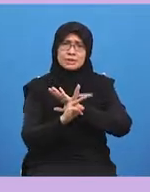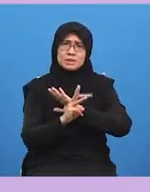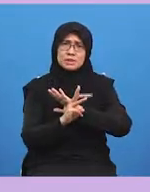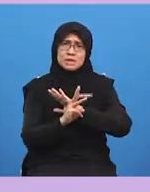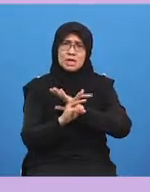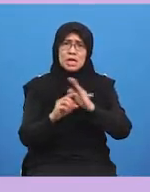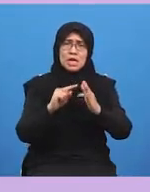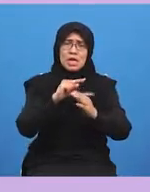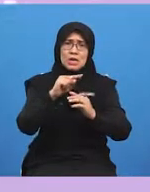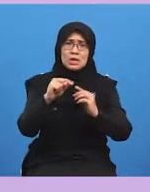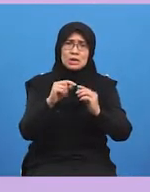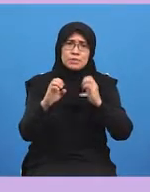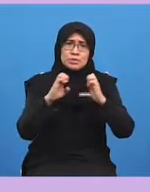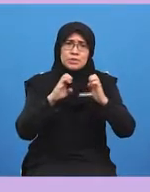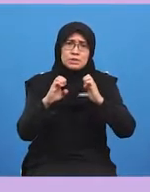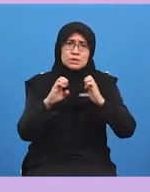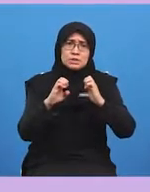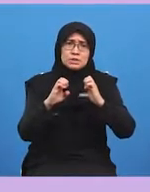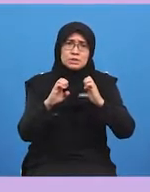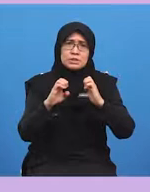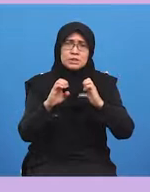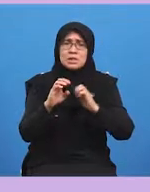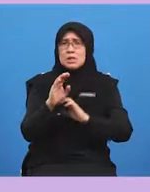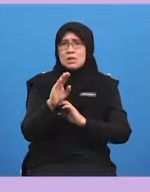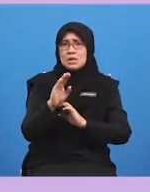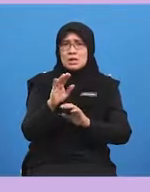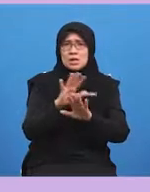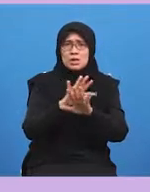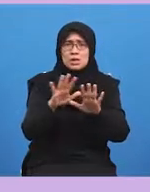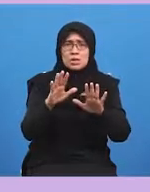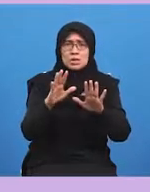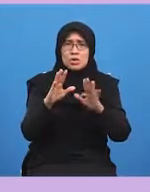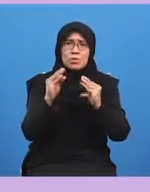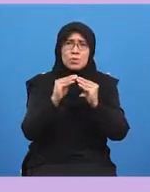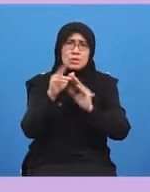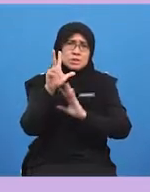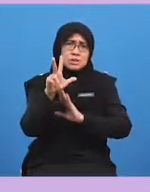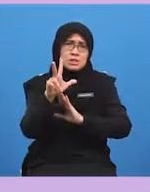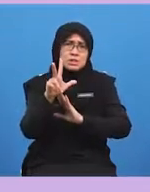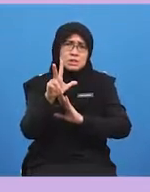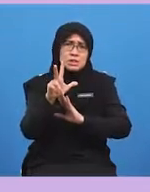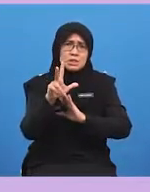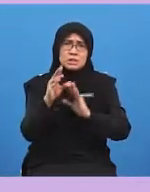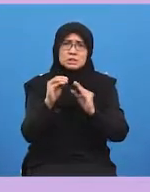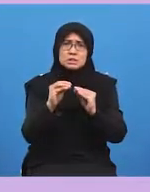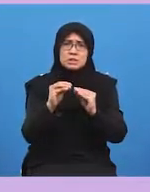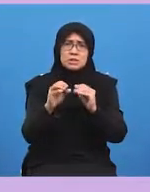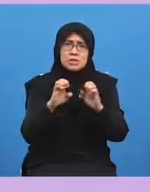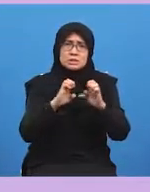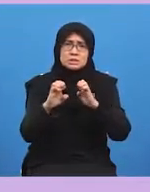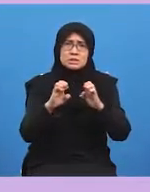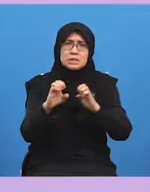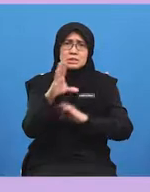to exercise no more three sets of this exercise and two sets of that no more running for an hour